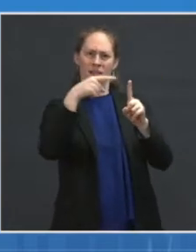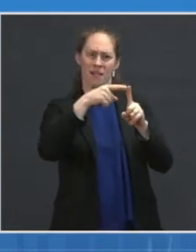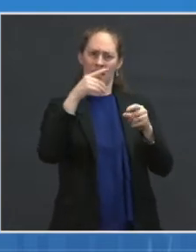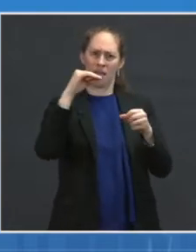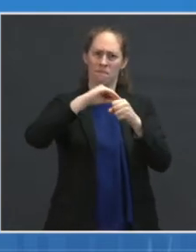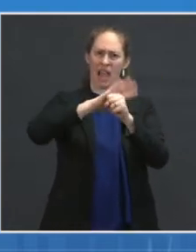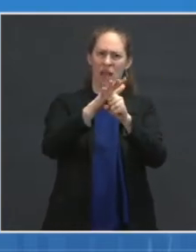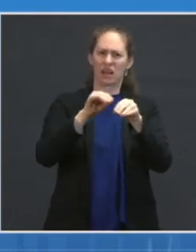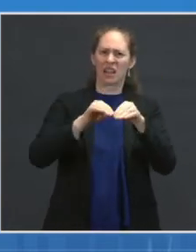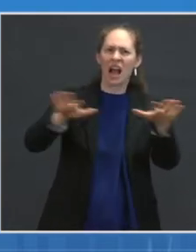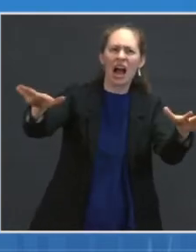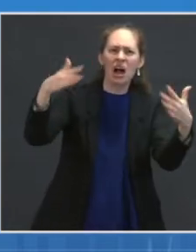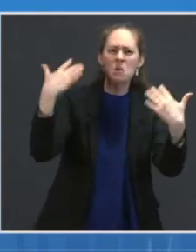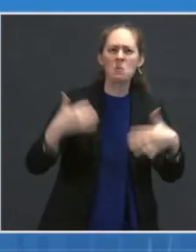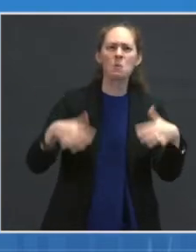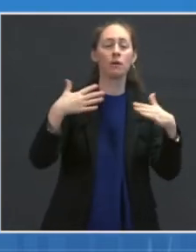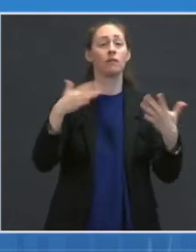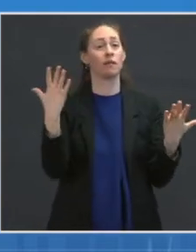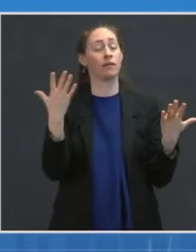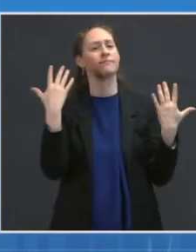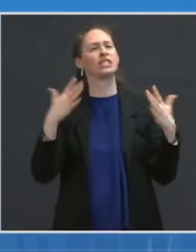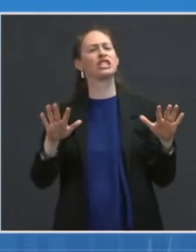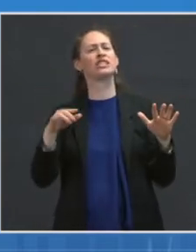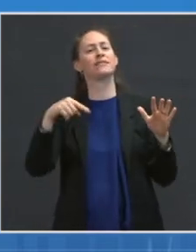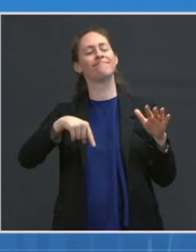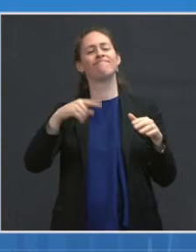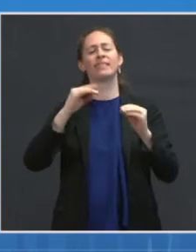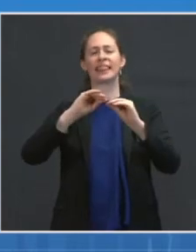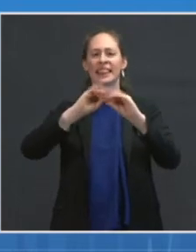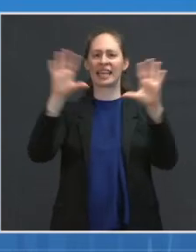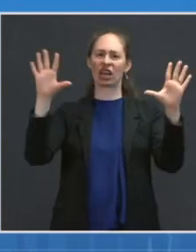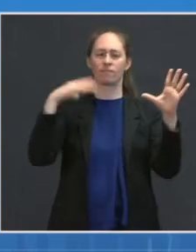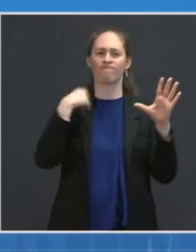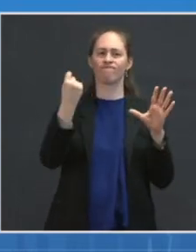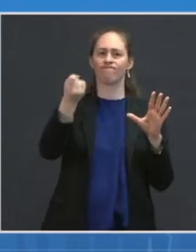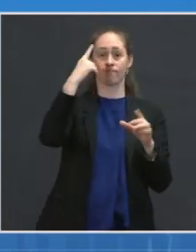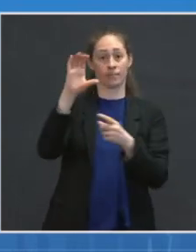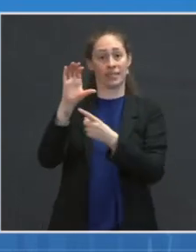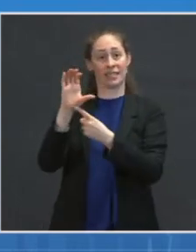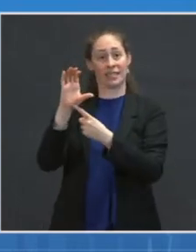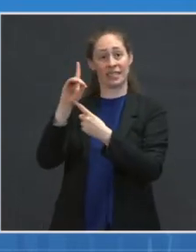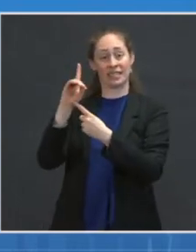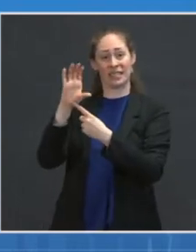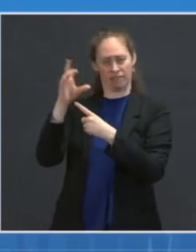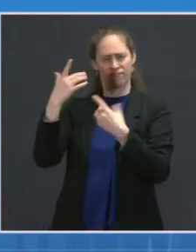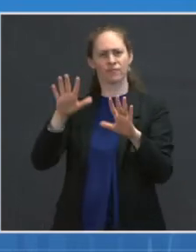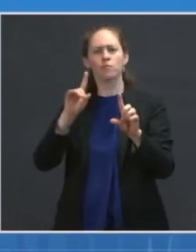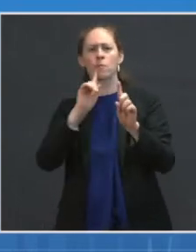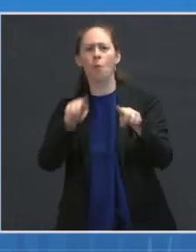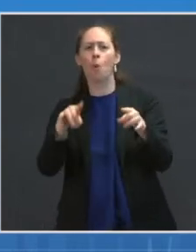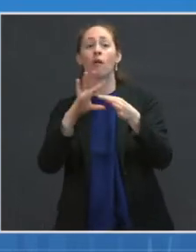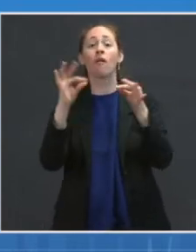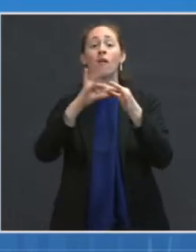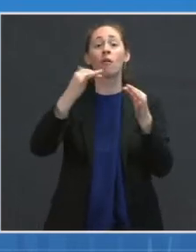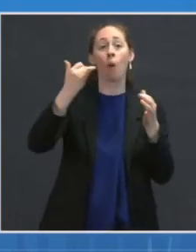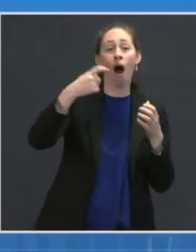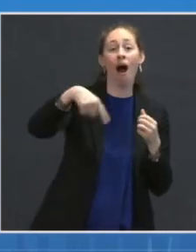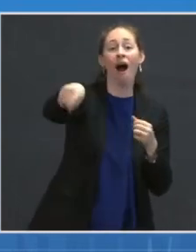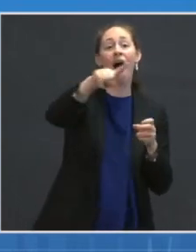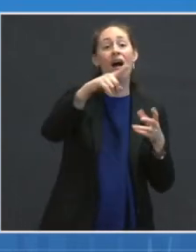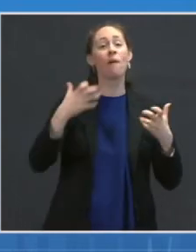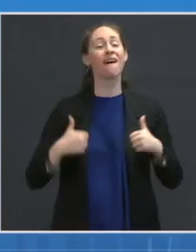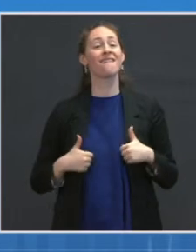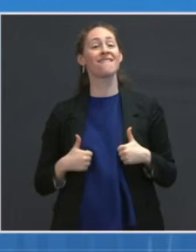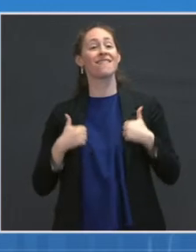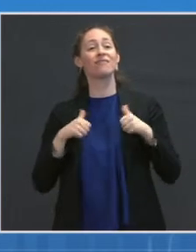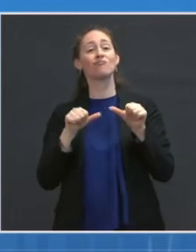in a report released by the CDC on the provisional national life expectancy in the first half of 2020. The report